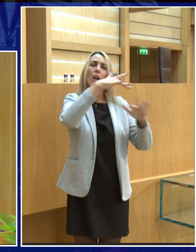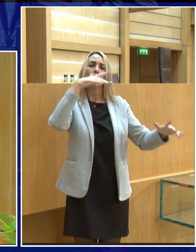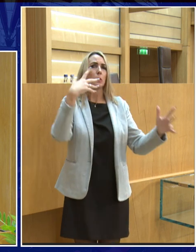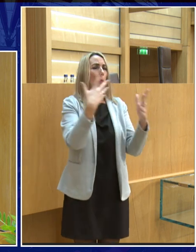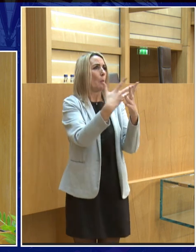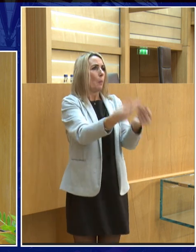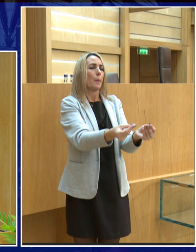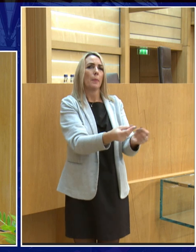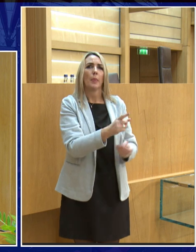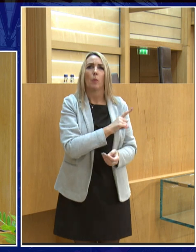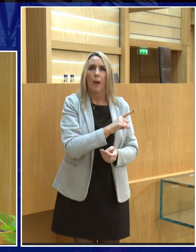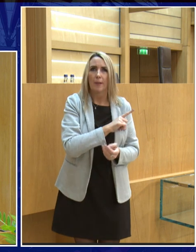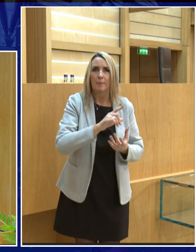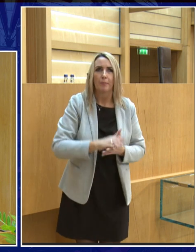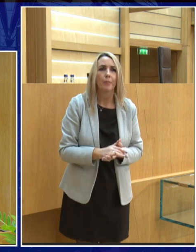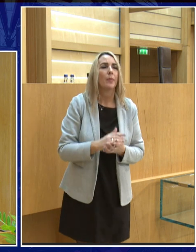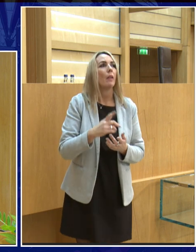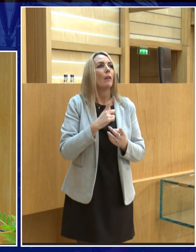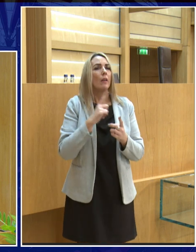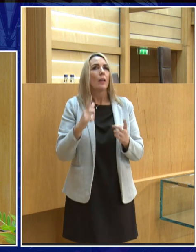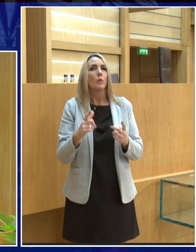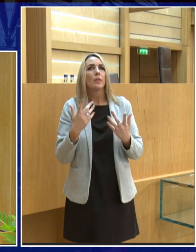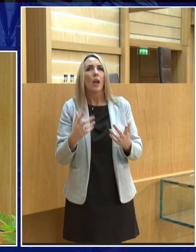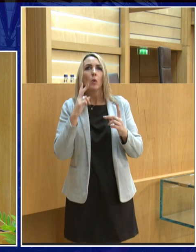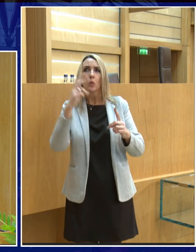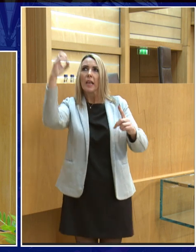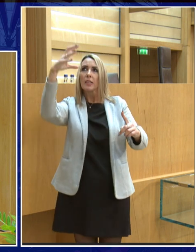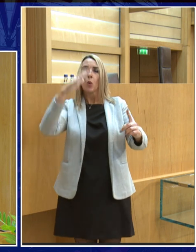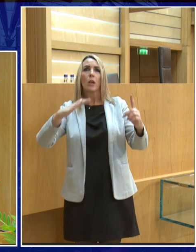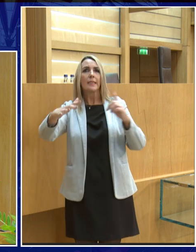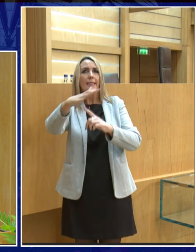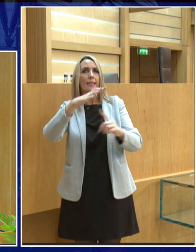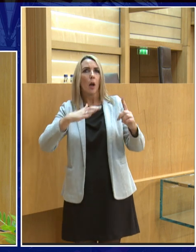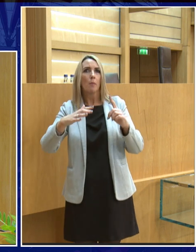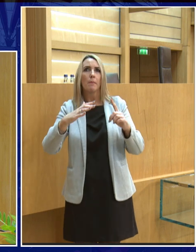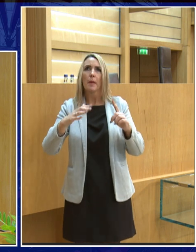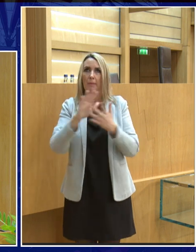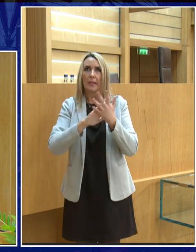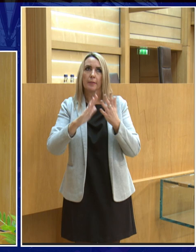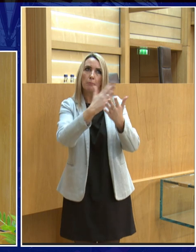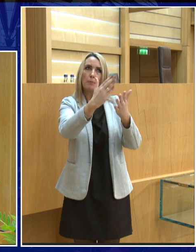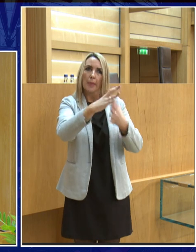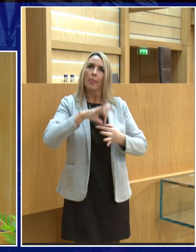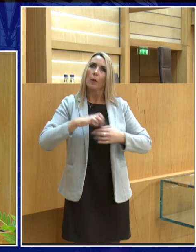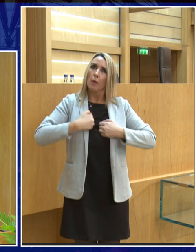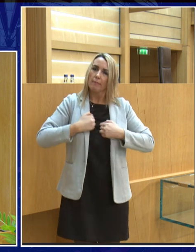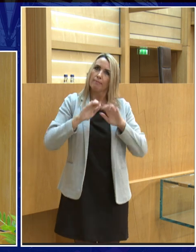did the environment change so much that it lost all its water so by looking out in the solar system sometimes it helps us understand our planet a lot better